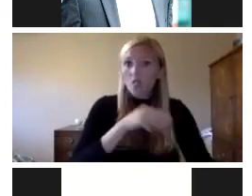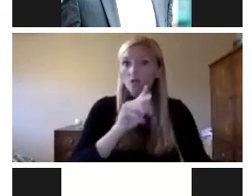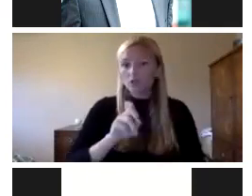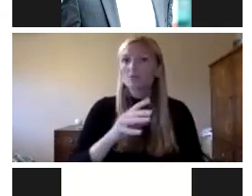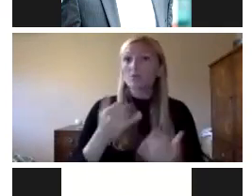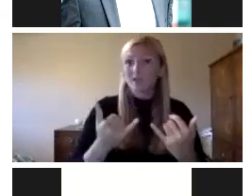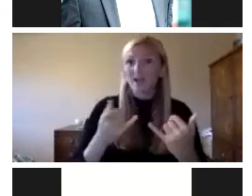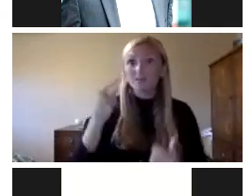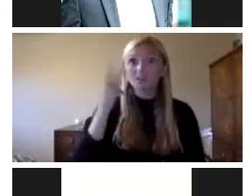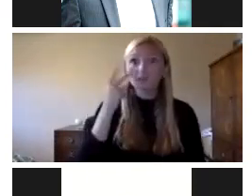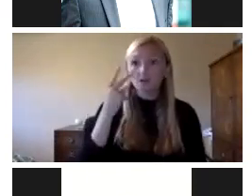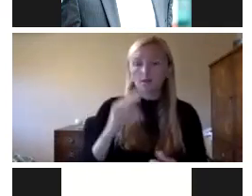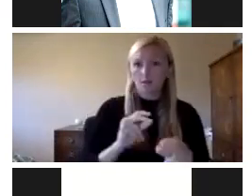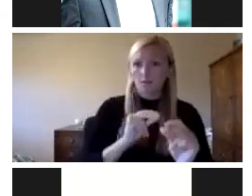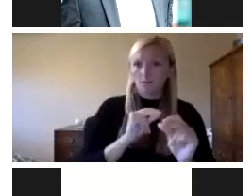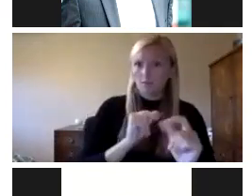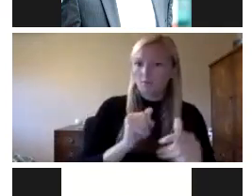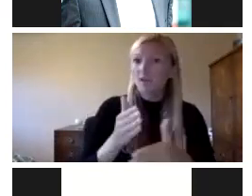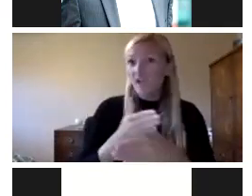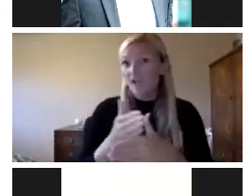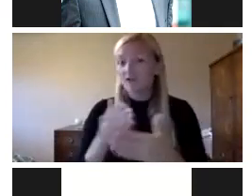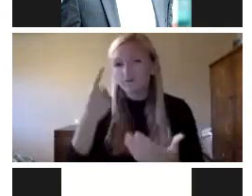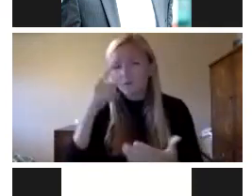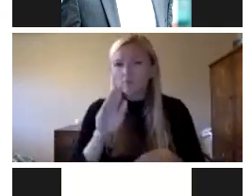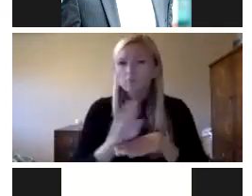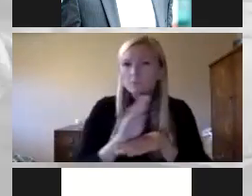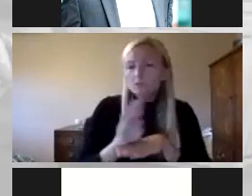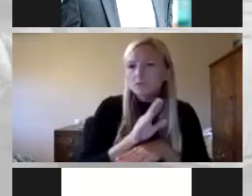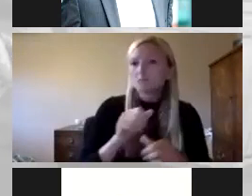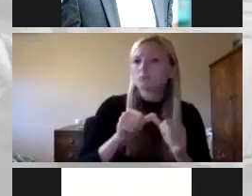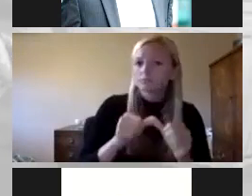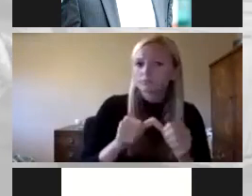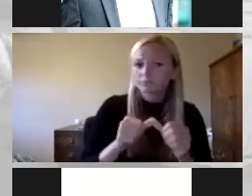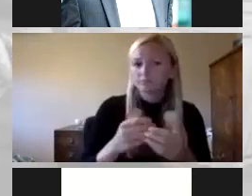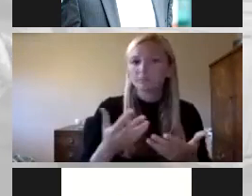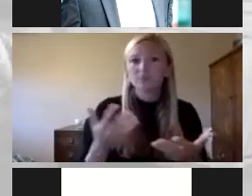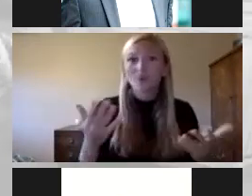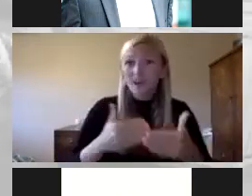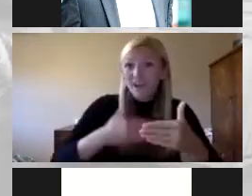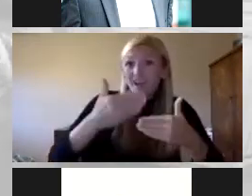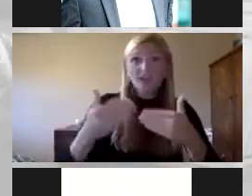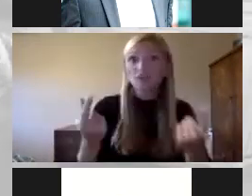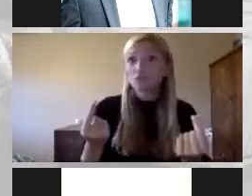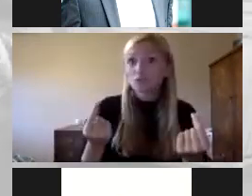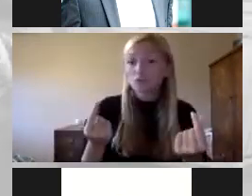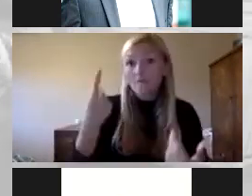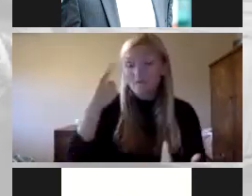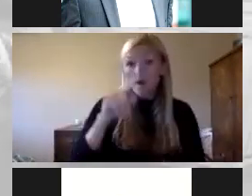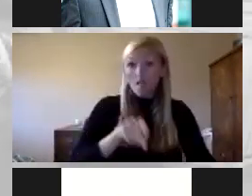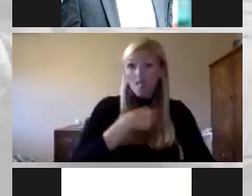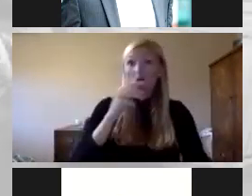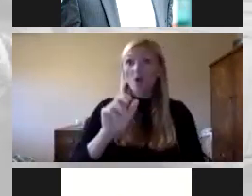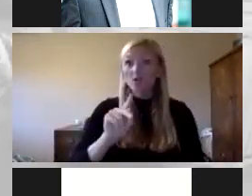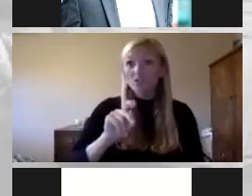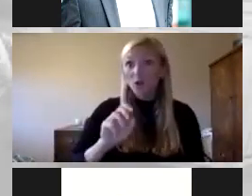the immediate and intermediate plans for business continuity. And what are their next steps? So for long term, we really need to say,